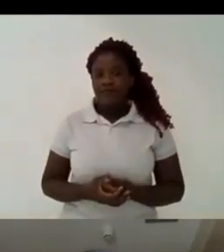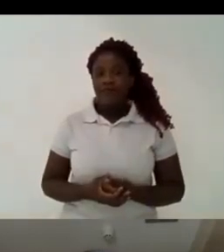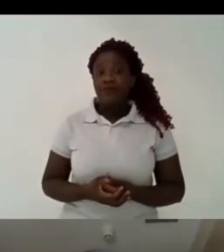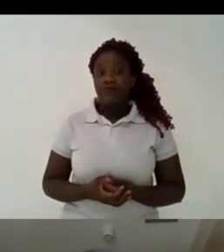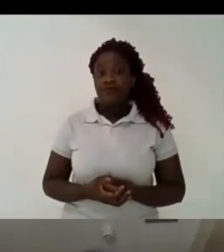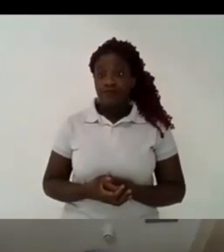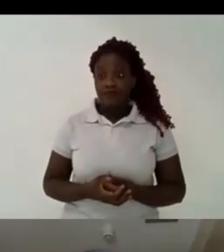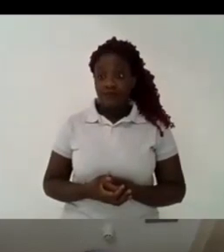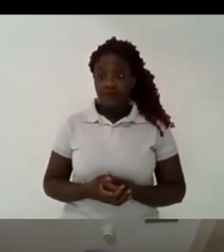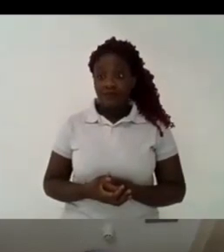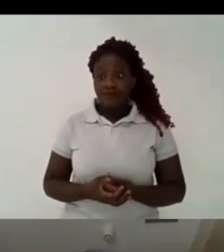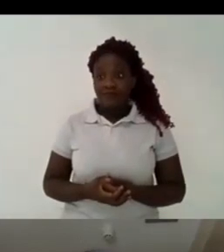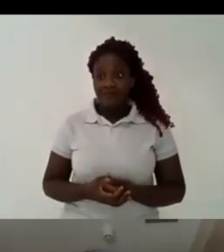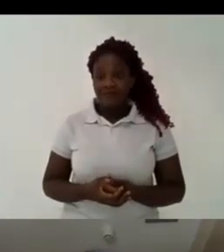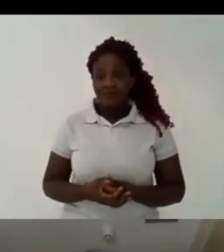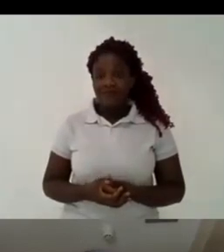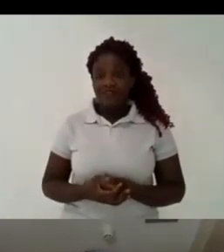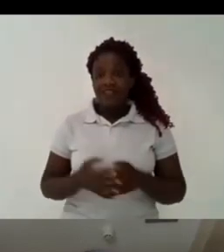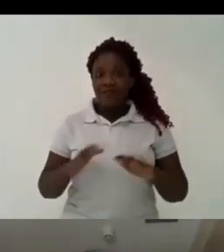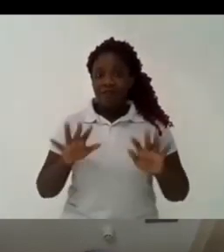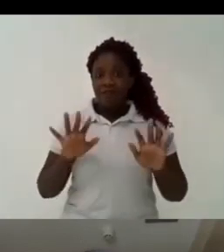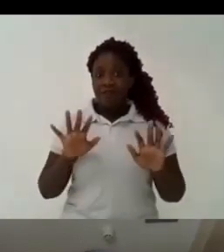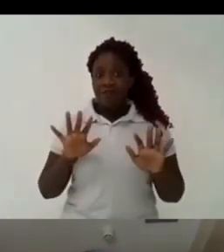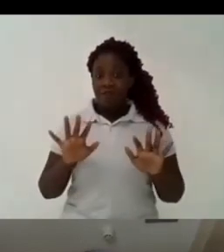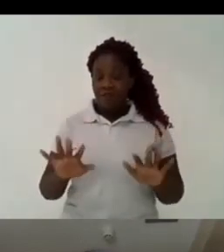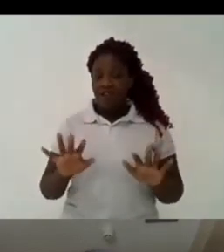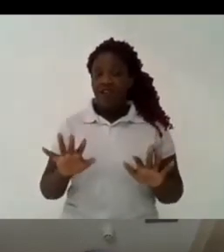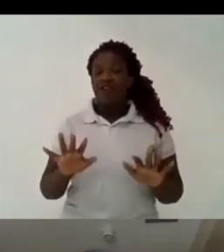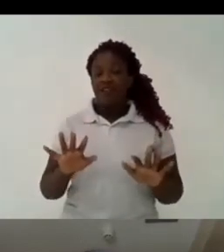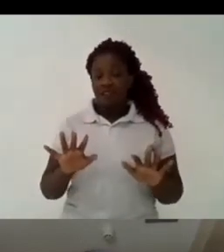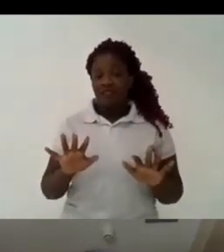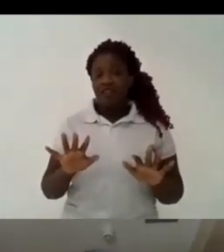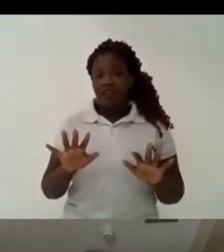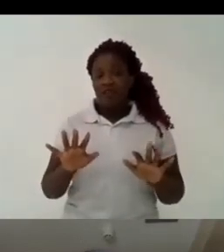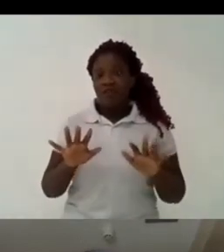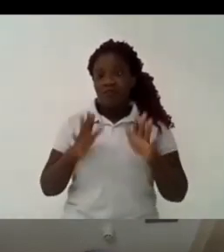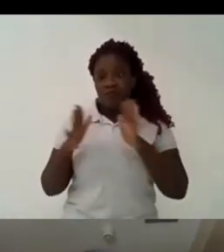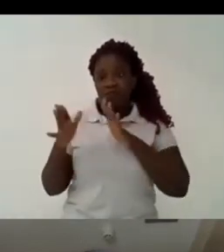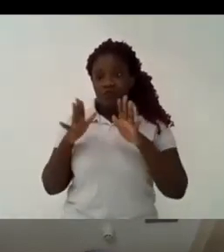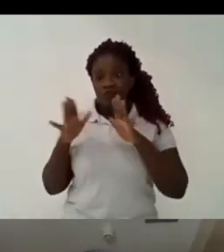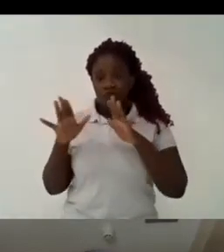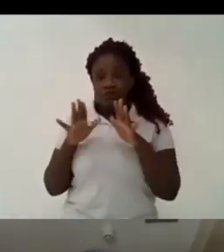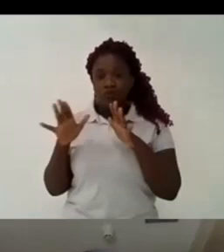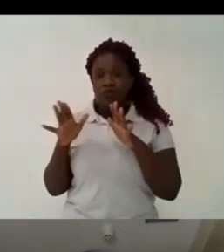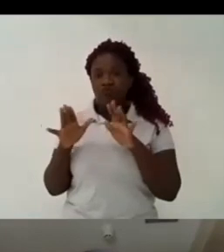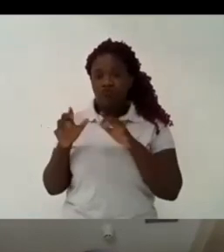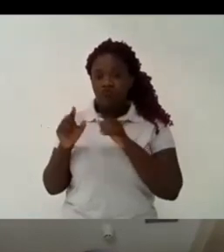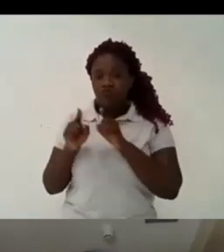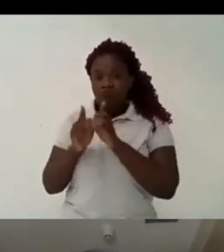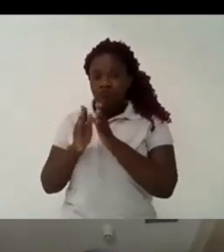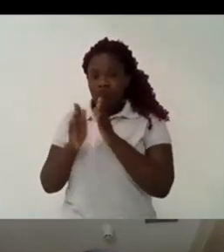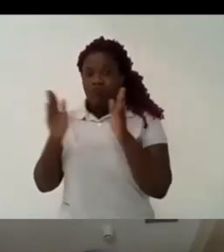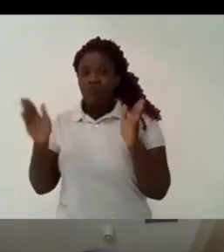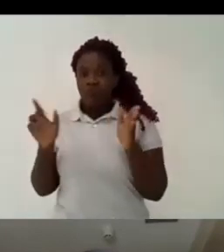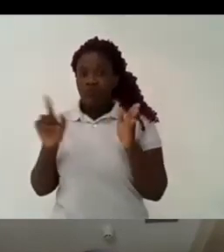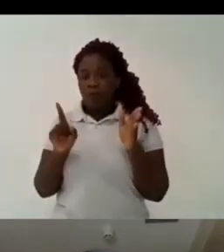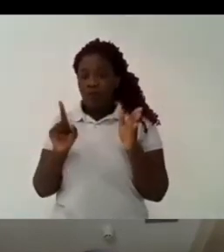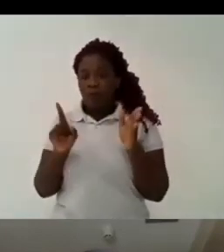i saw i've been in the uk in three different moments